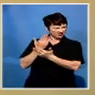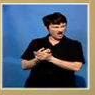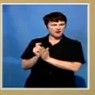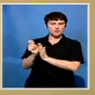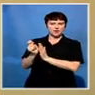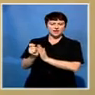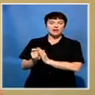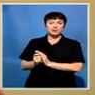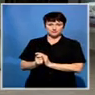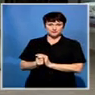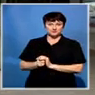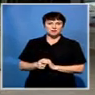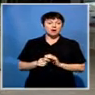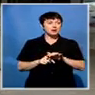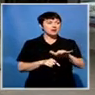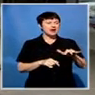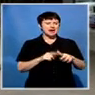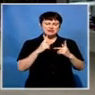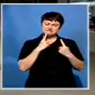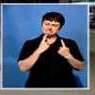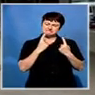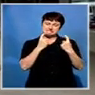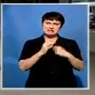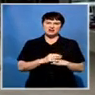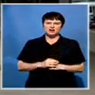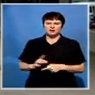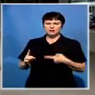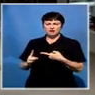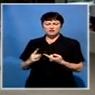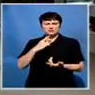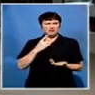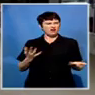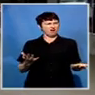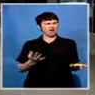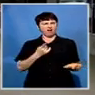lot of opposition. This young rape survivor says the scheme is discriminatory.